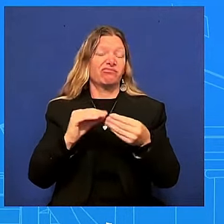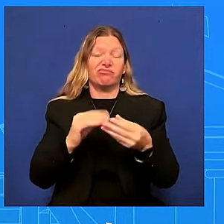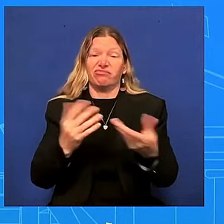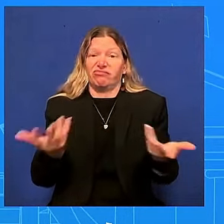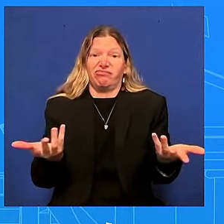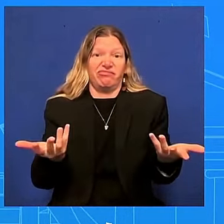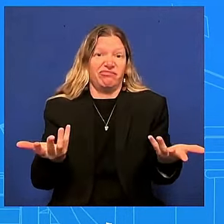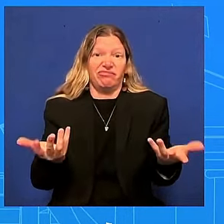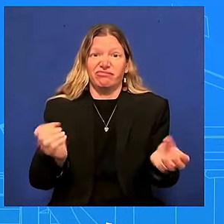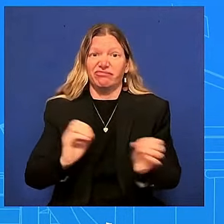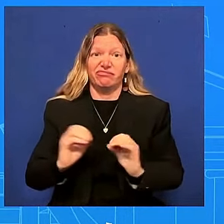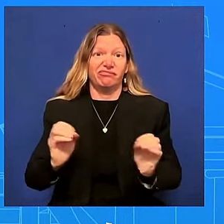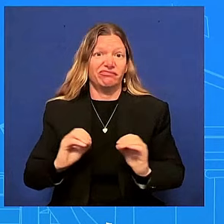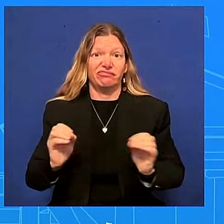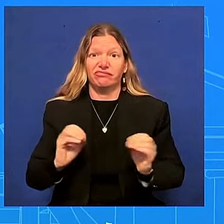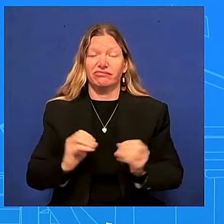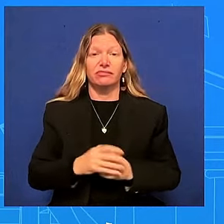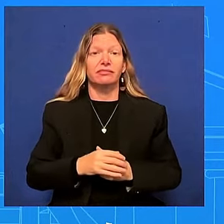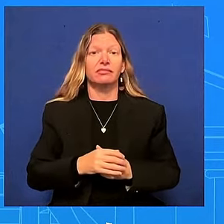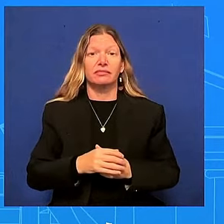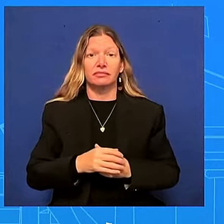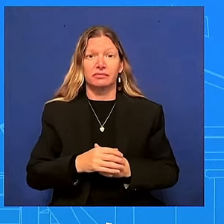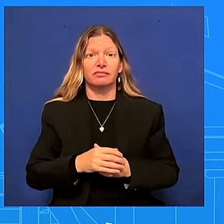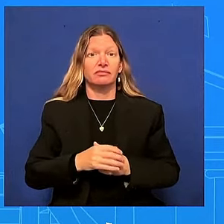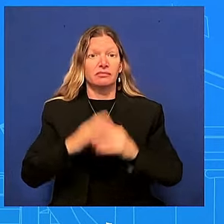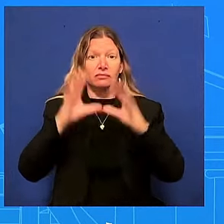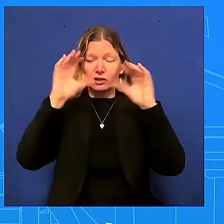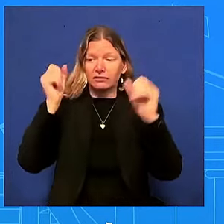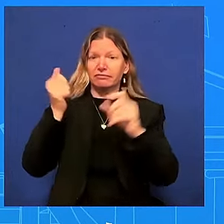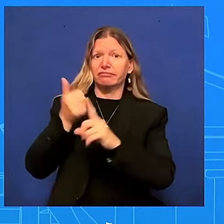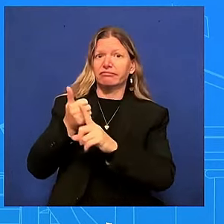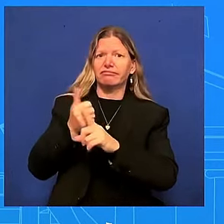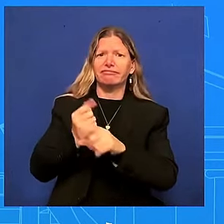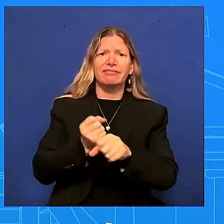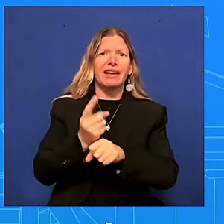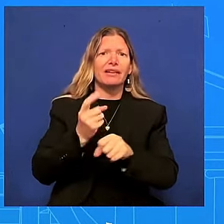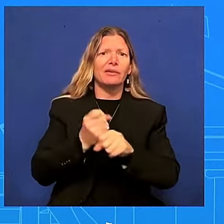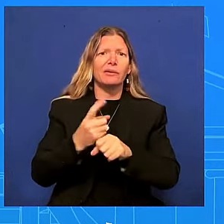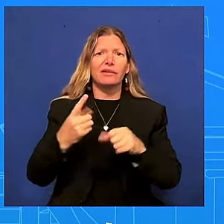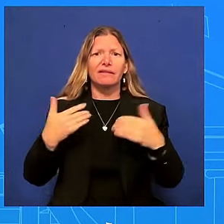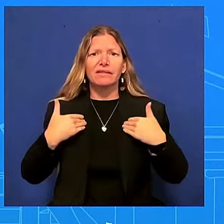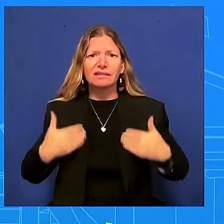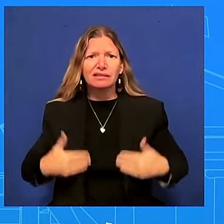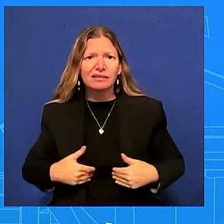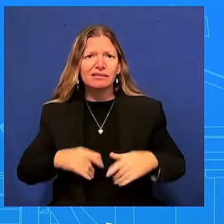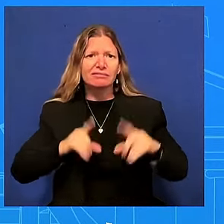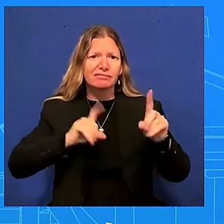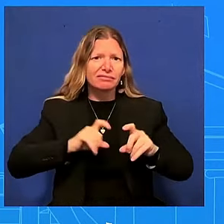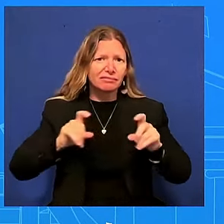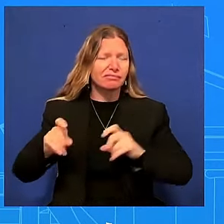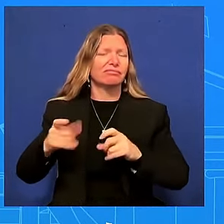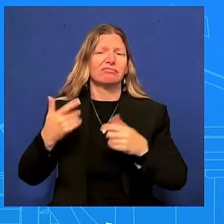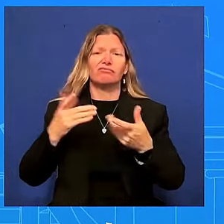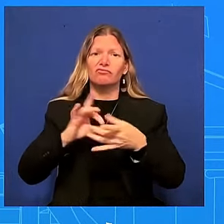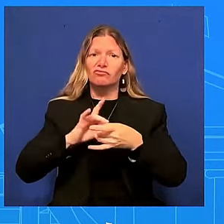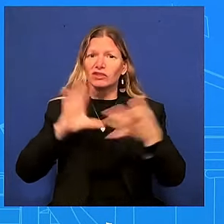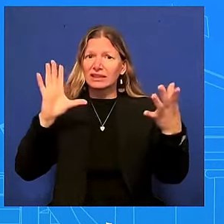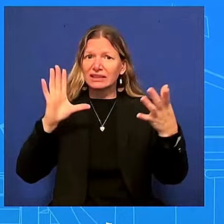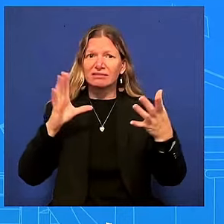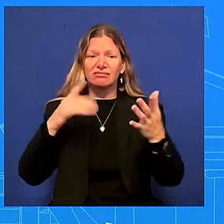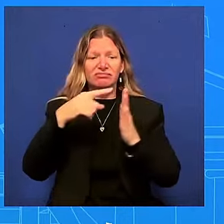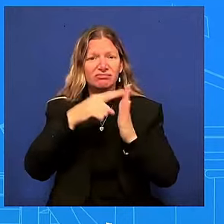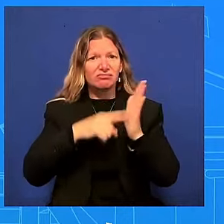regular annual physicals that we release in a thorough report we're going to continue to do that